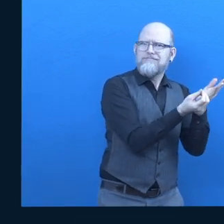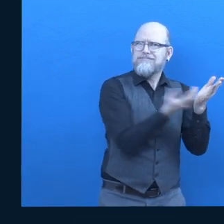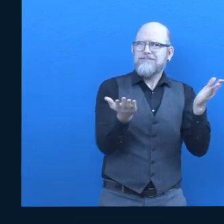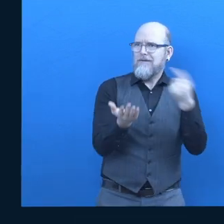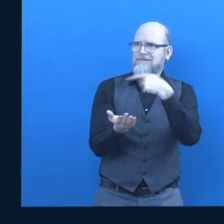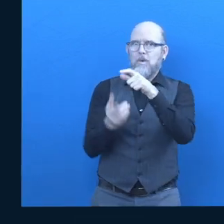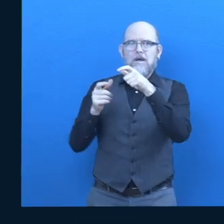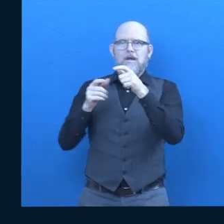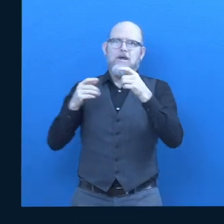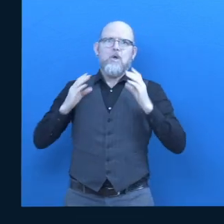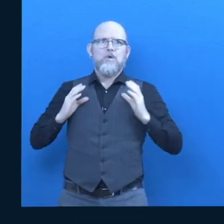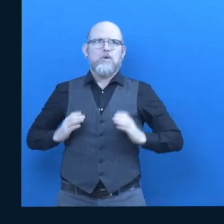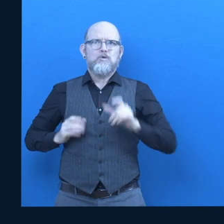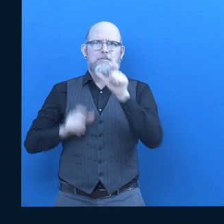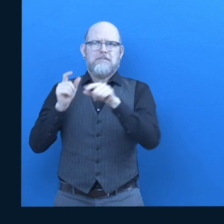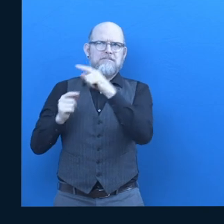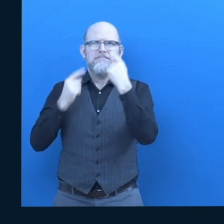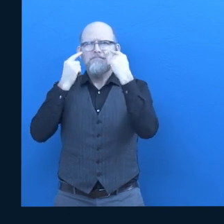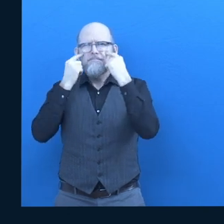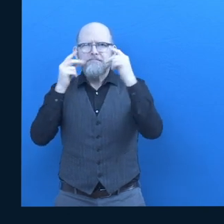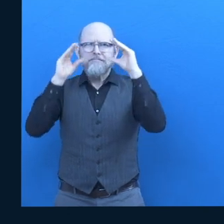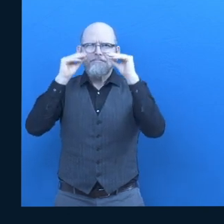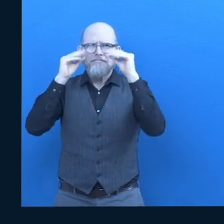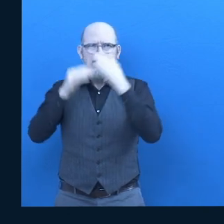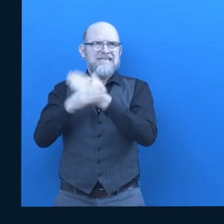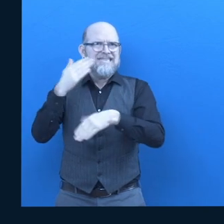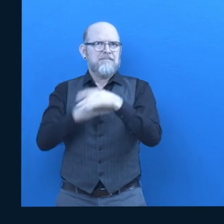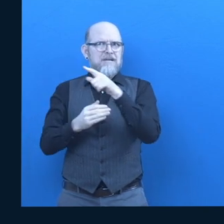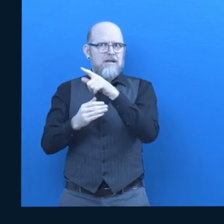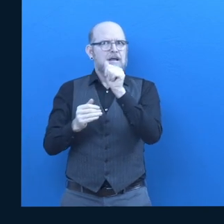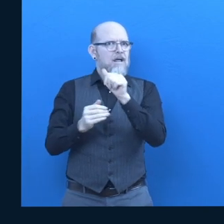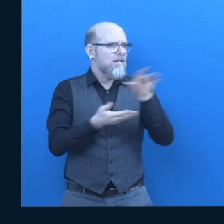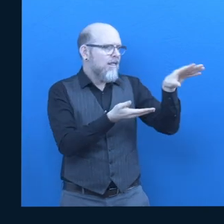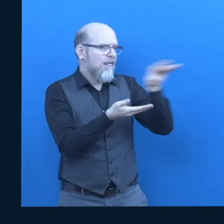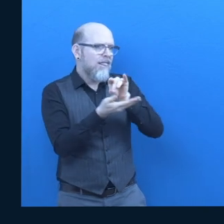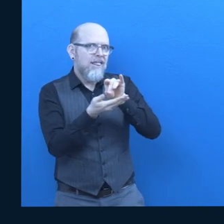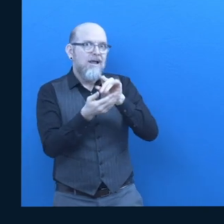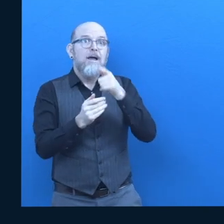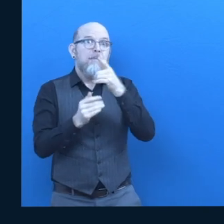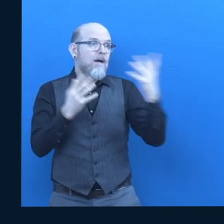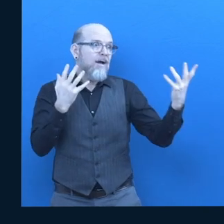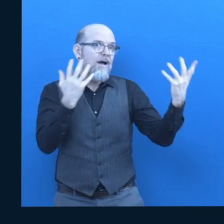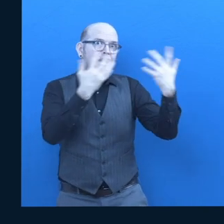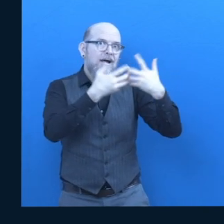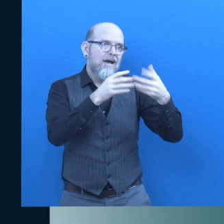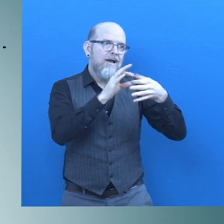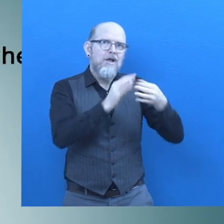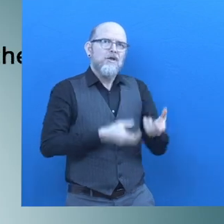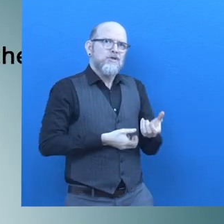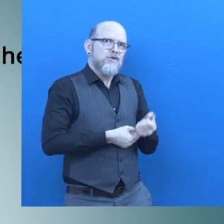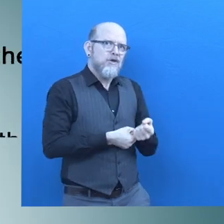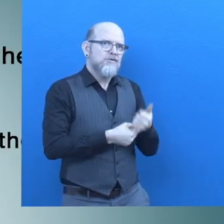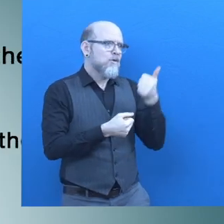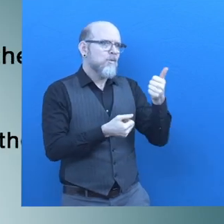from the visually challenged community of end users in a trustworthy way and